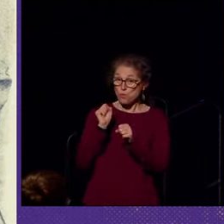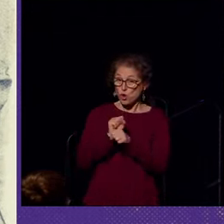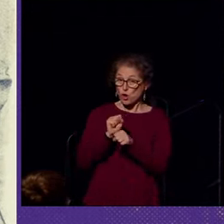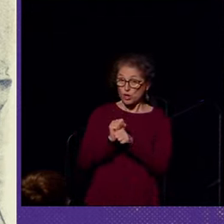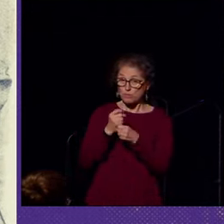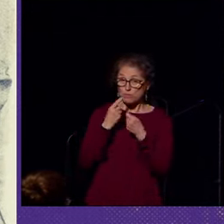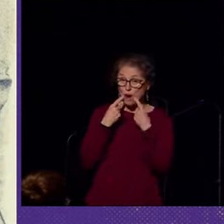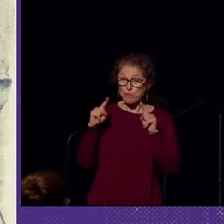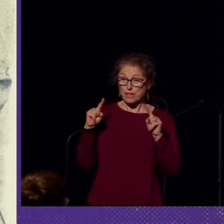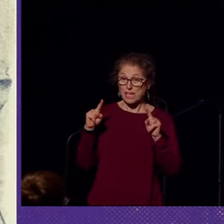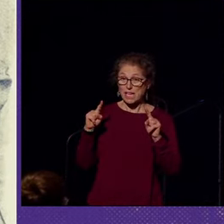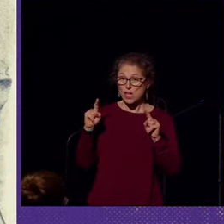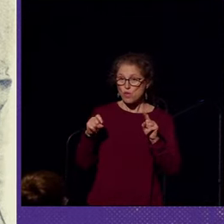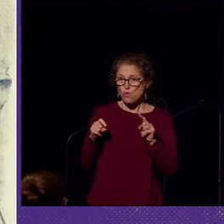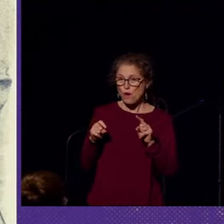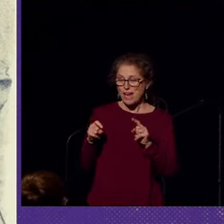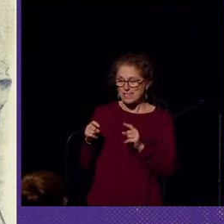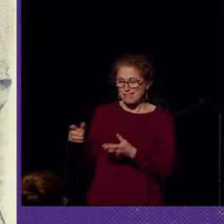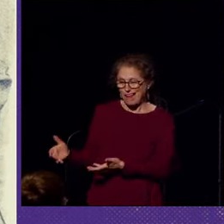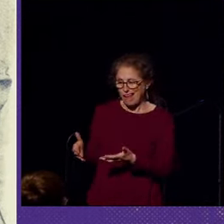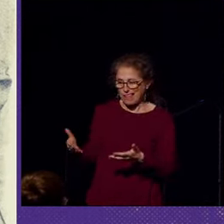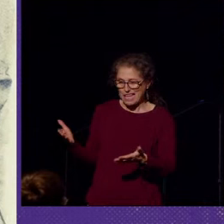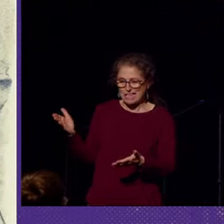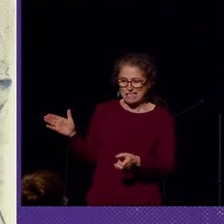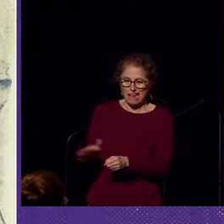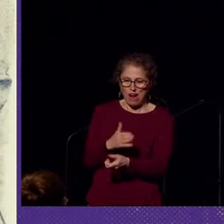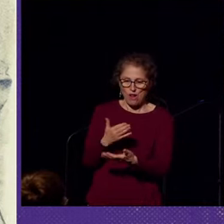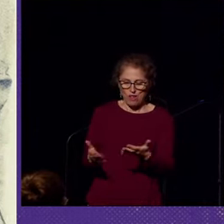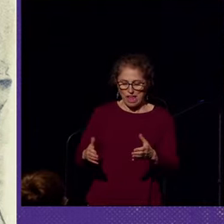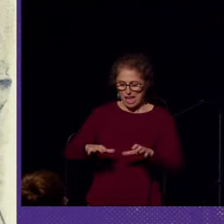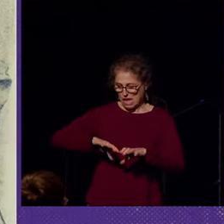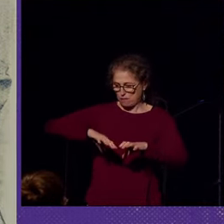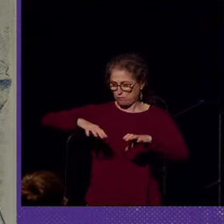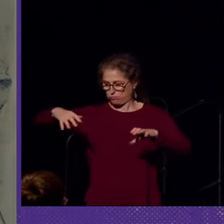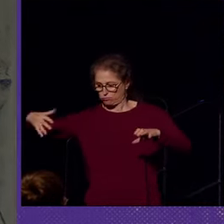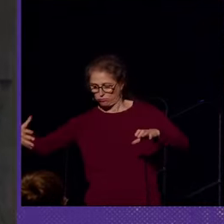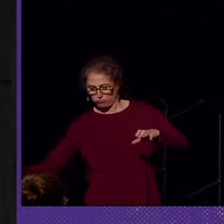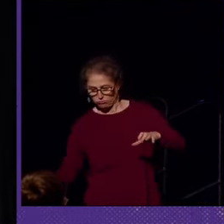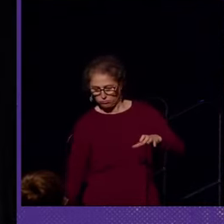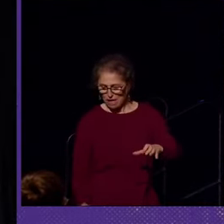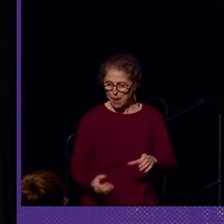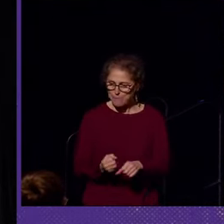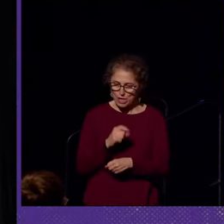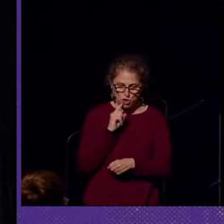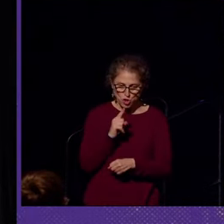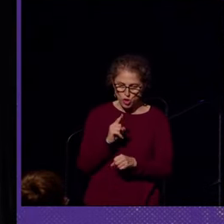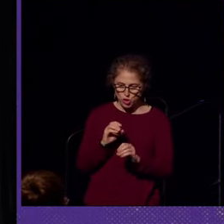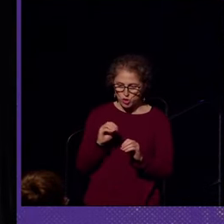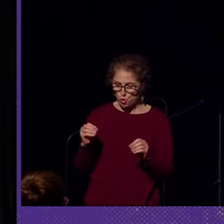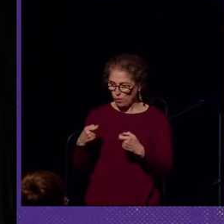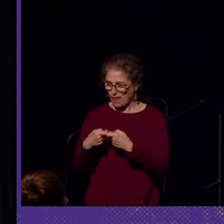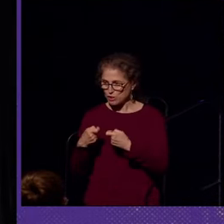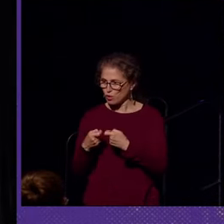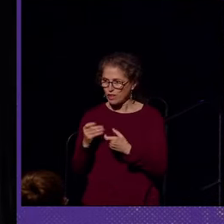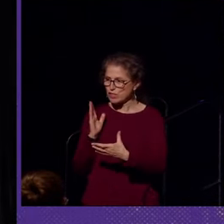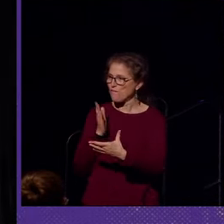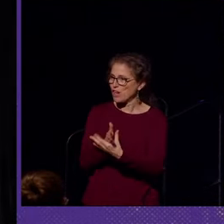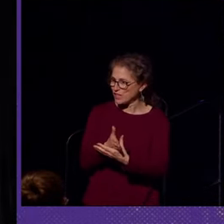we actually had to put the entire apparatus flat on our surface and make sure there was no electrical interference.